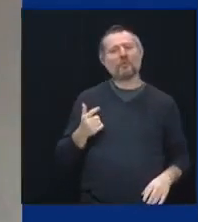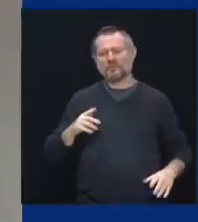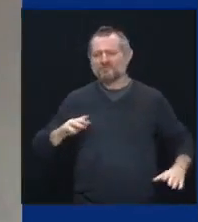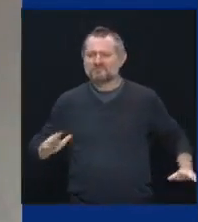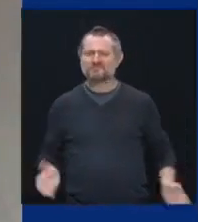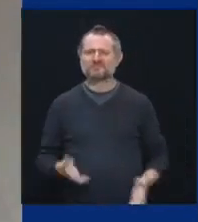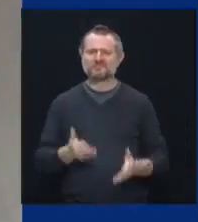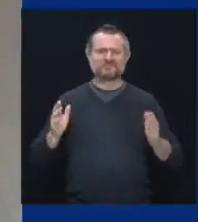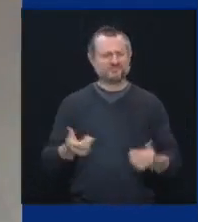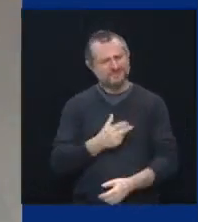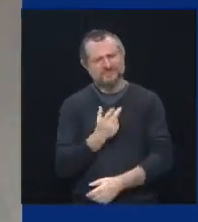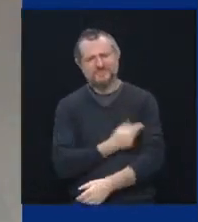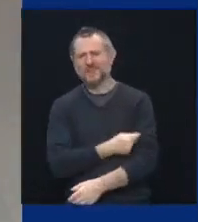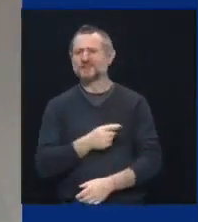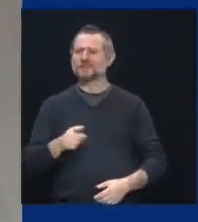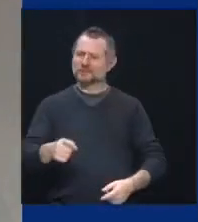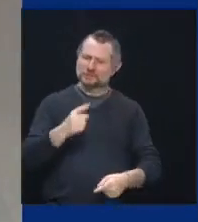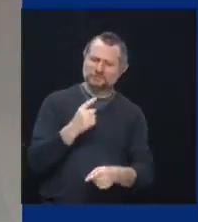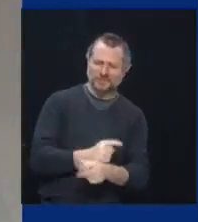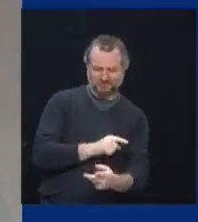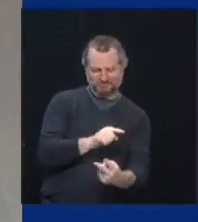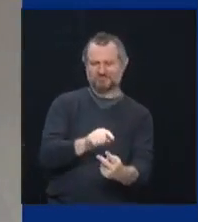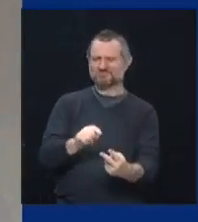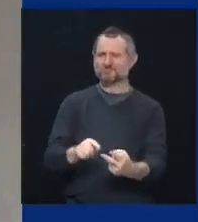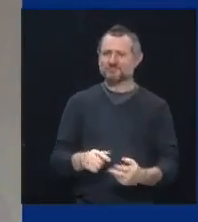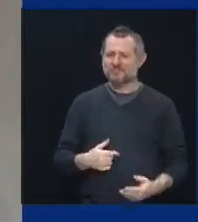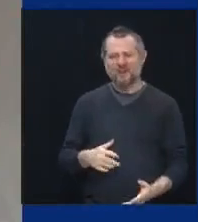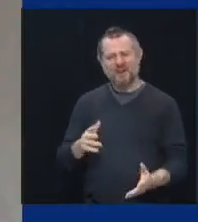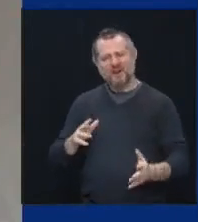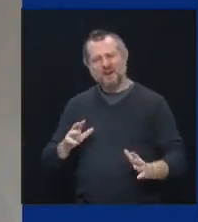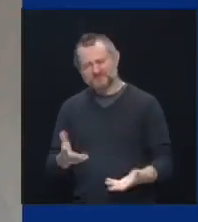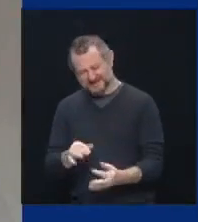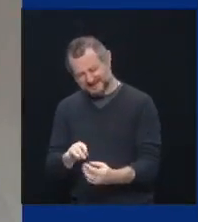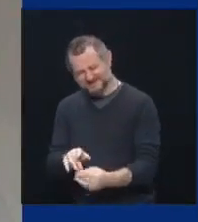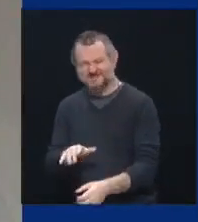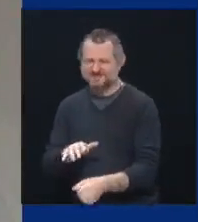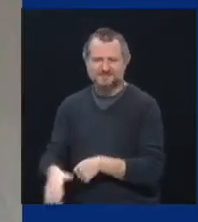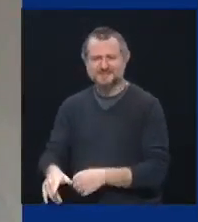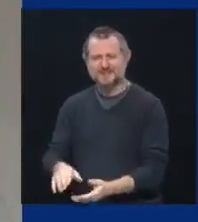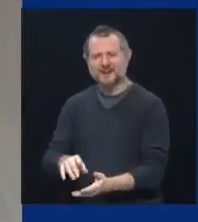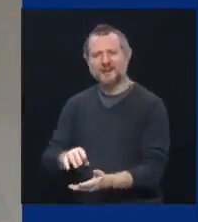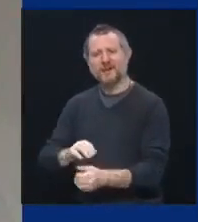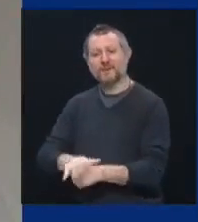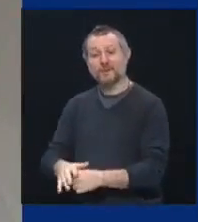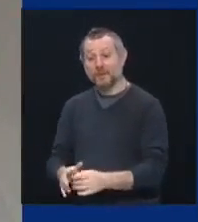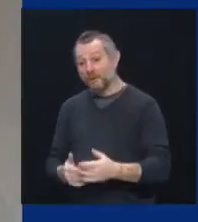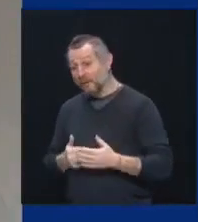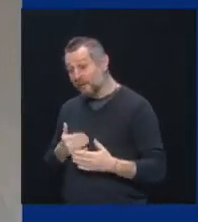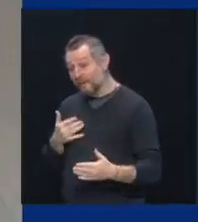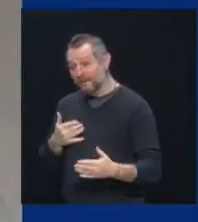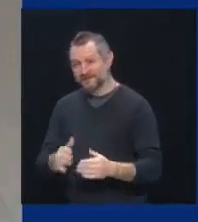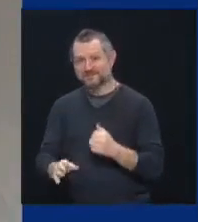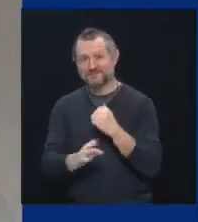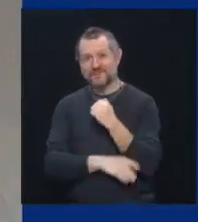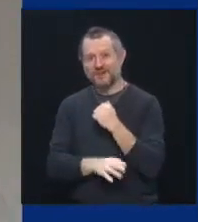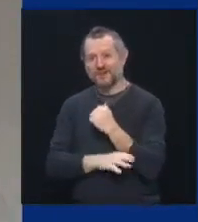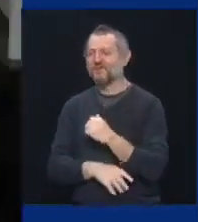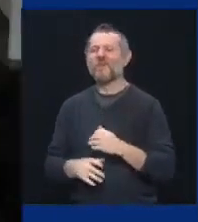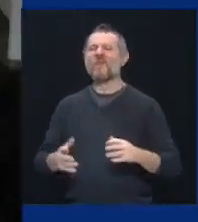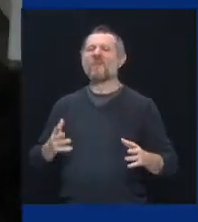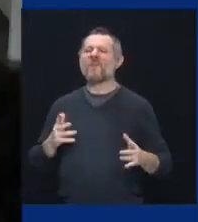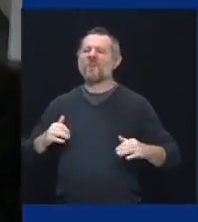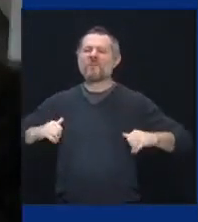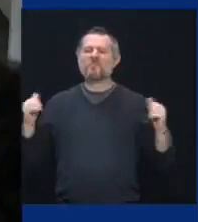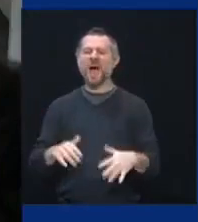things. And let's continue to battle those things. So by the end of the season, we can't have a full stadium for the World Series. Yeah.